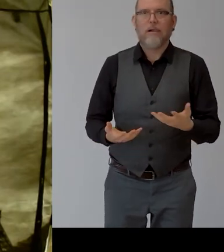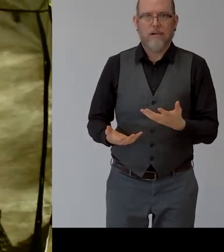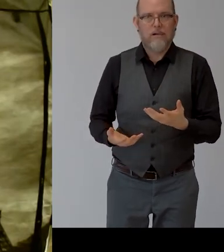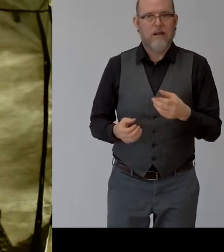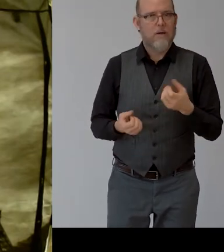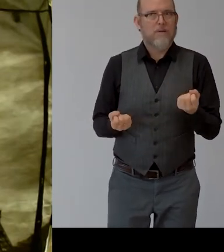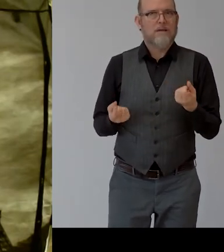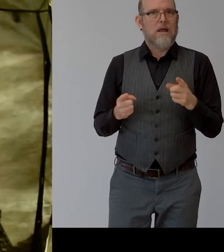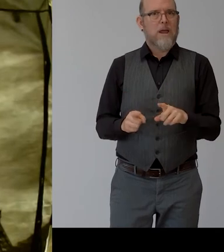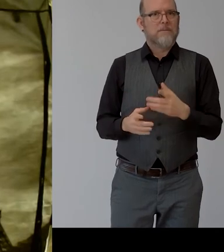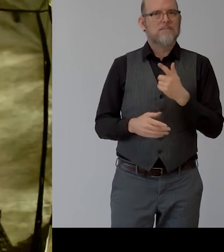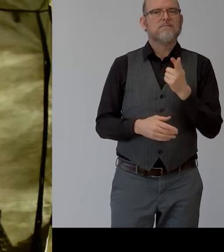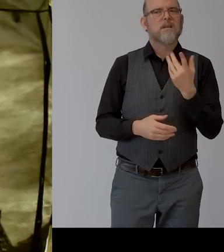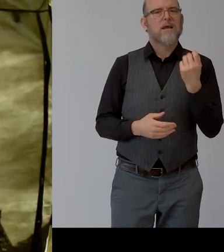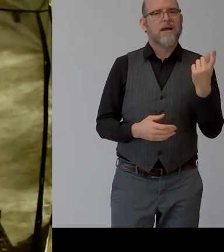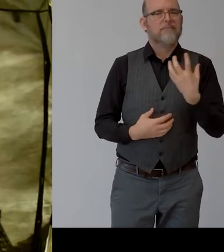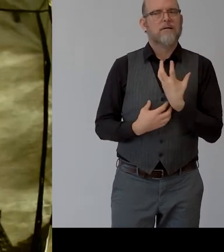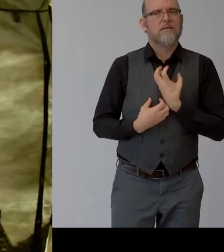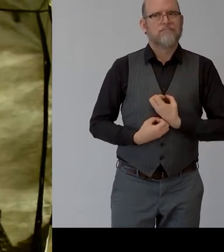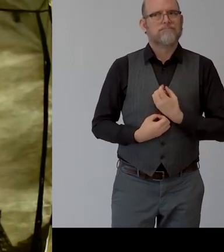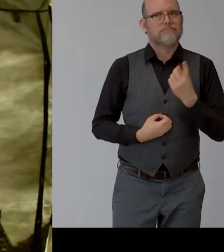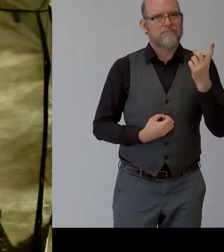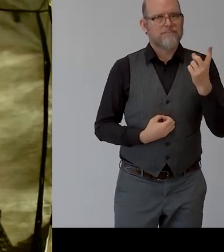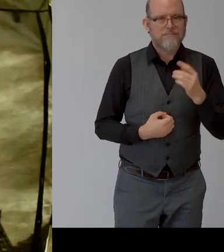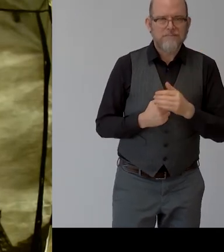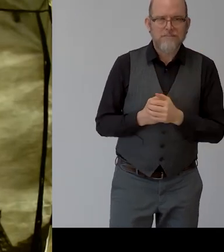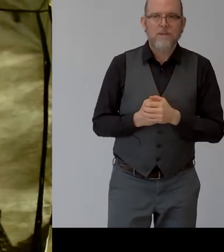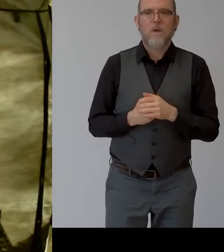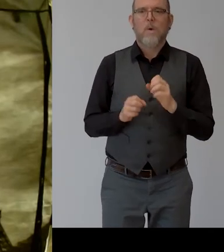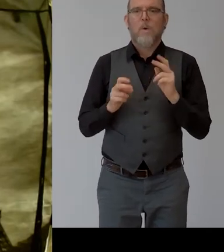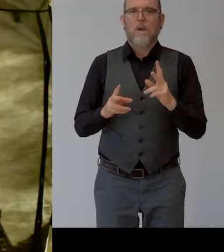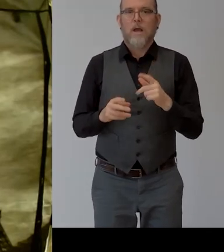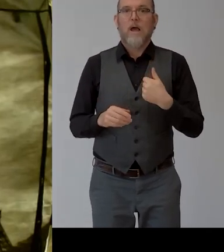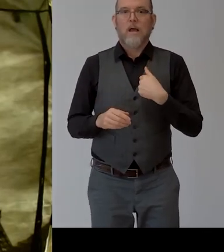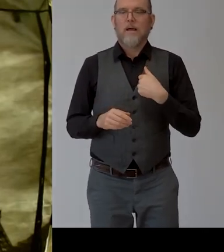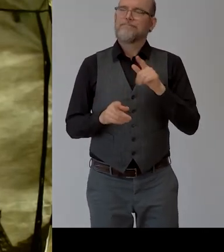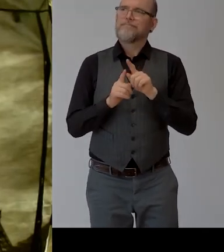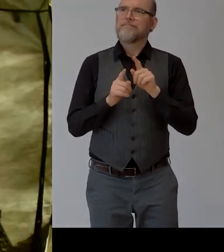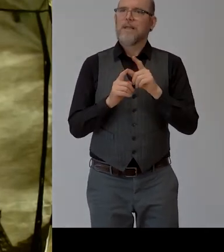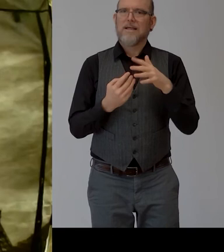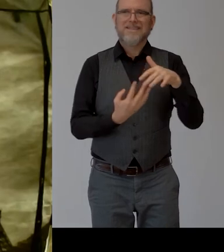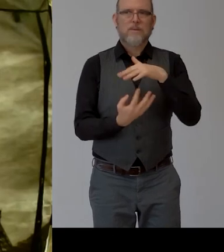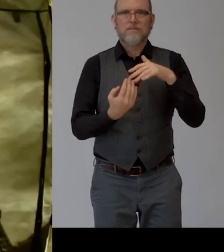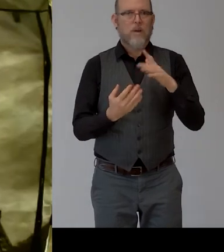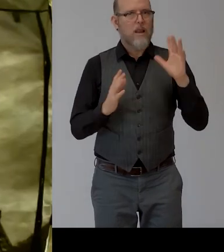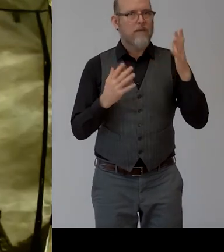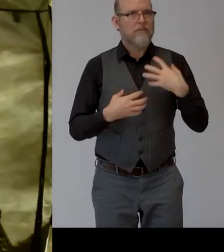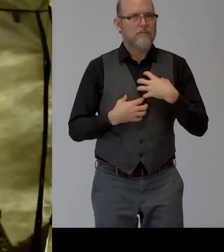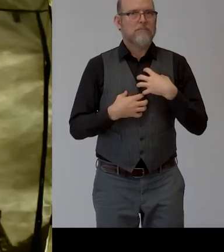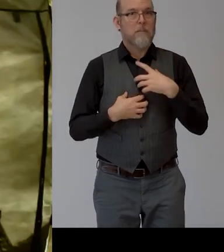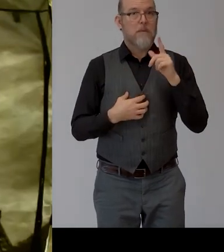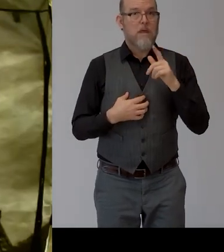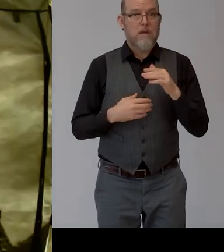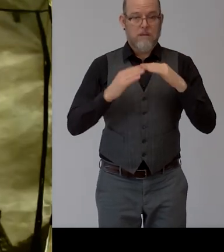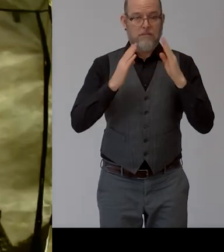depressed he was like that for about a month really shocked until the neighbor caught him and told him